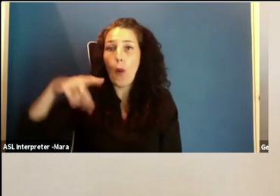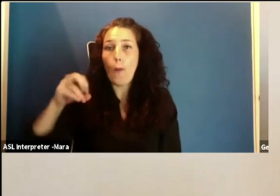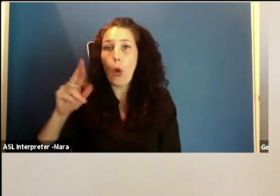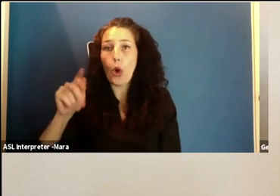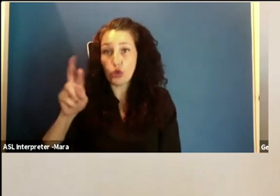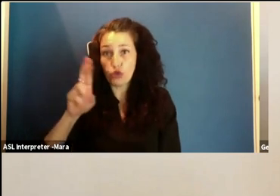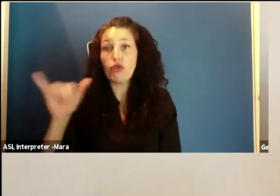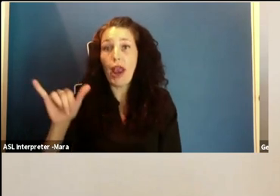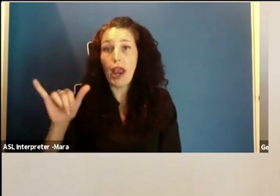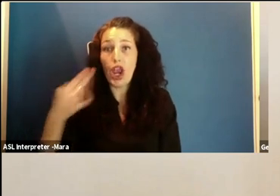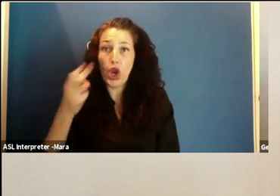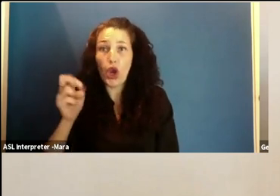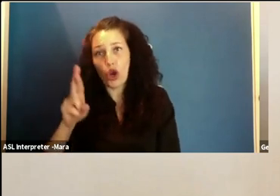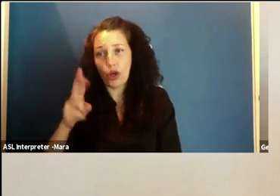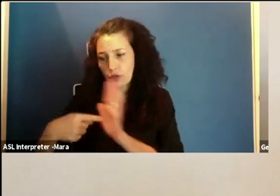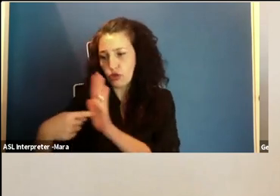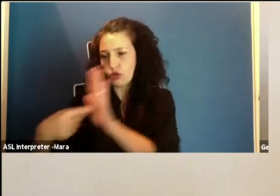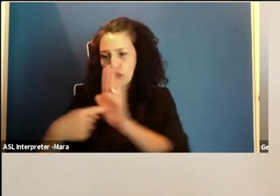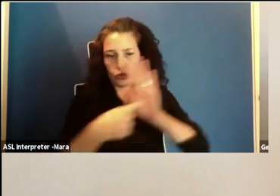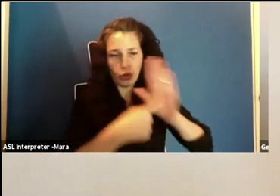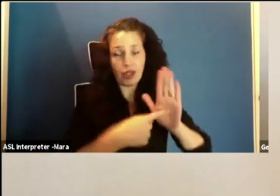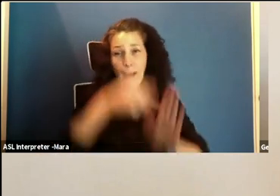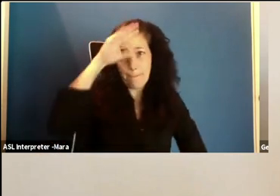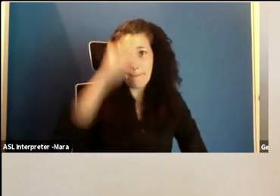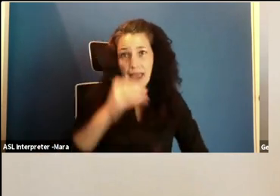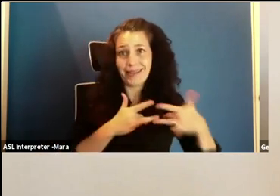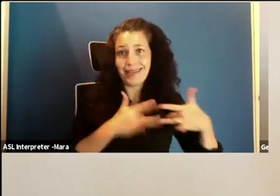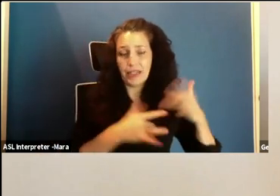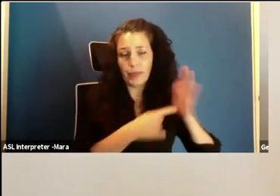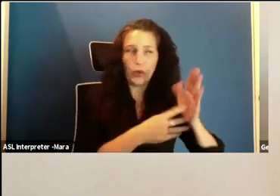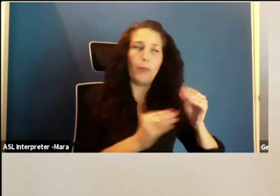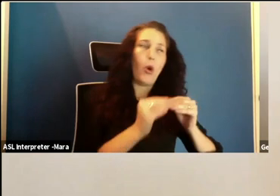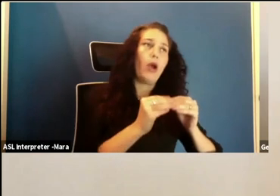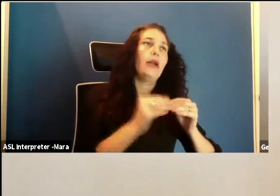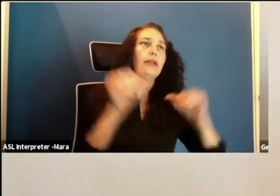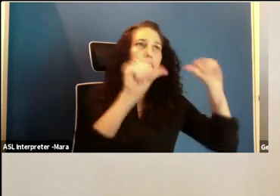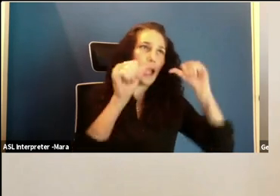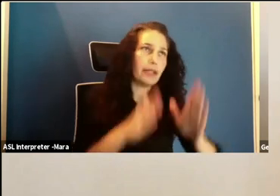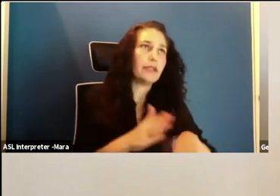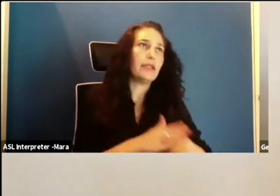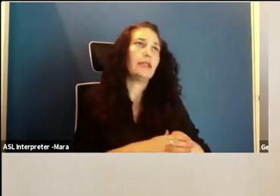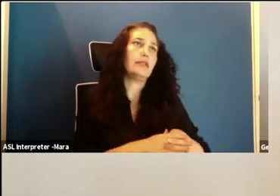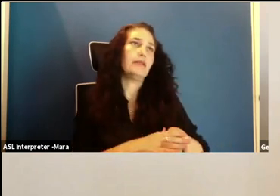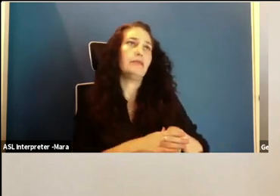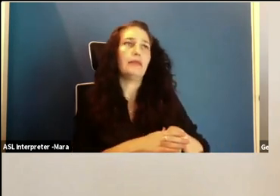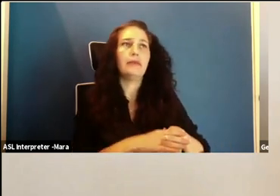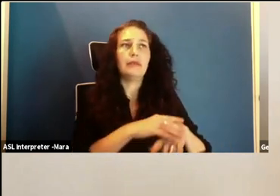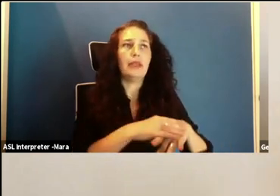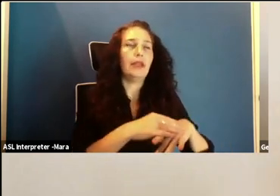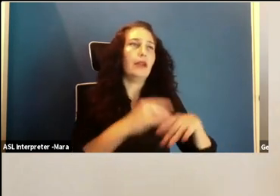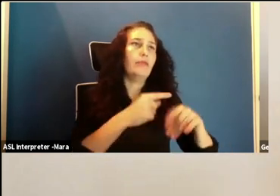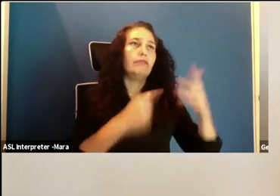shown far more as scientists and technologists. And when females are shown in those roles, they're